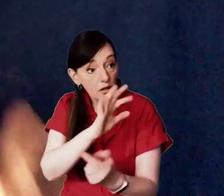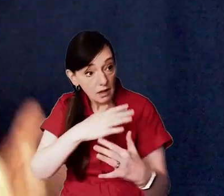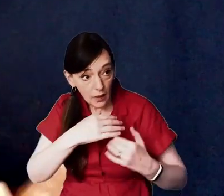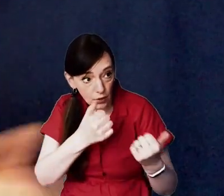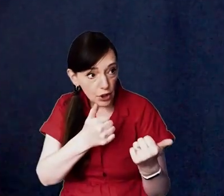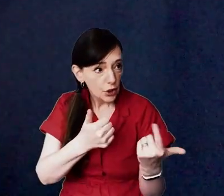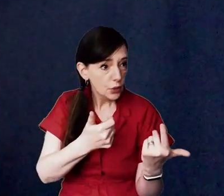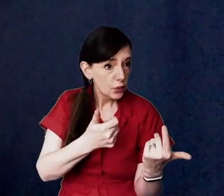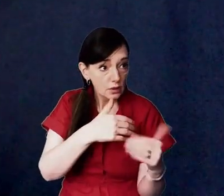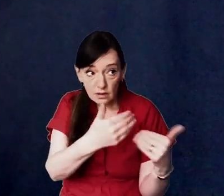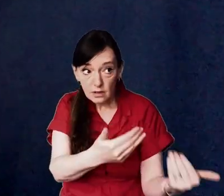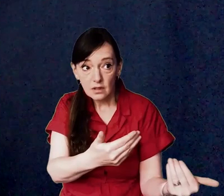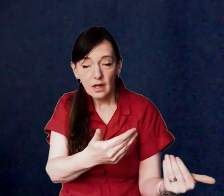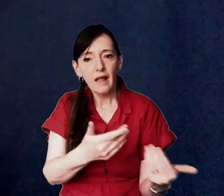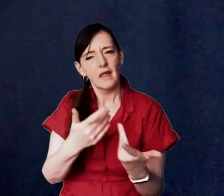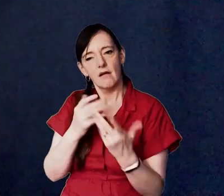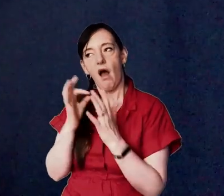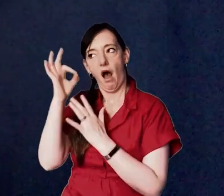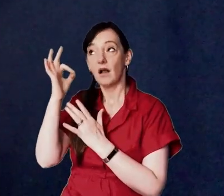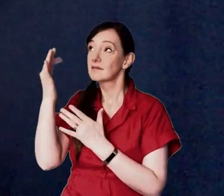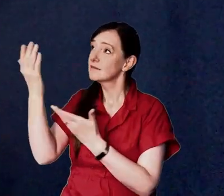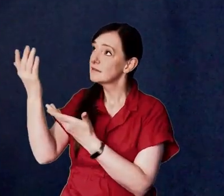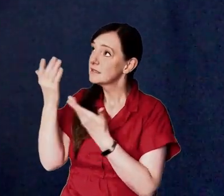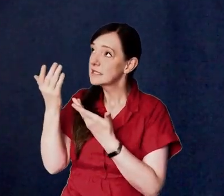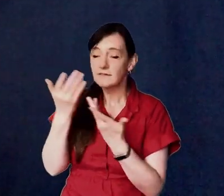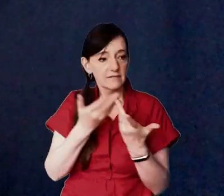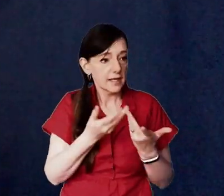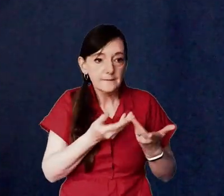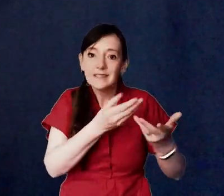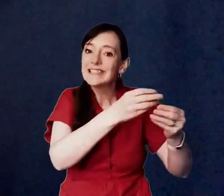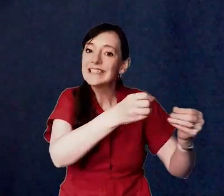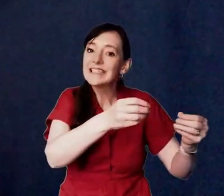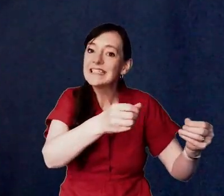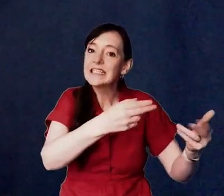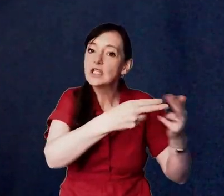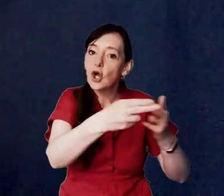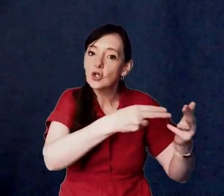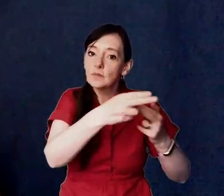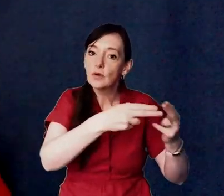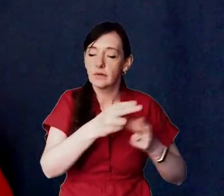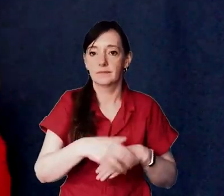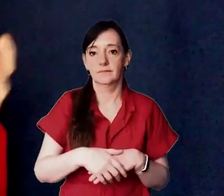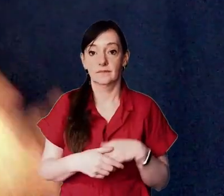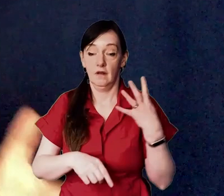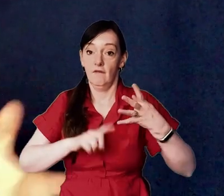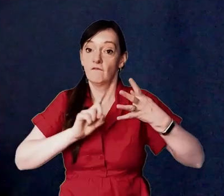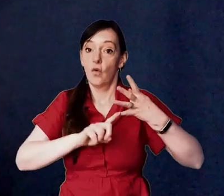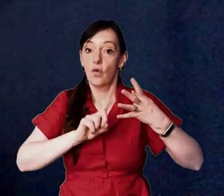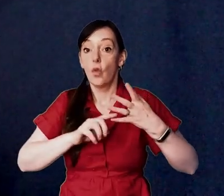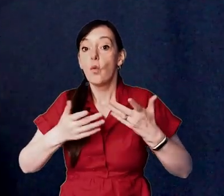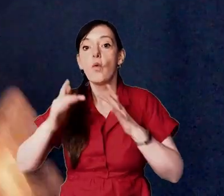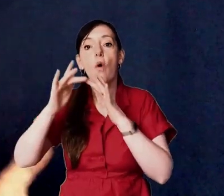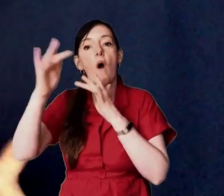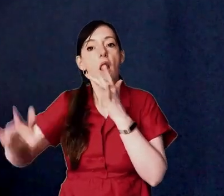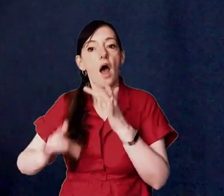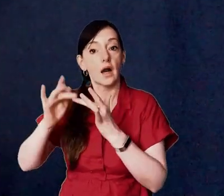do that prayerfully sow seeds create opportunities in which conversations about the gospel might flourish and then you can do the same thing